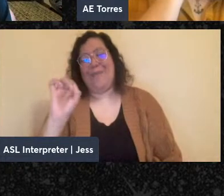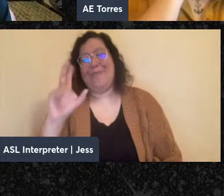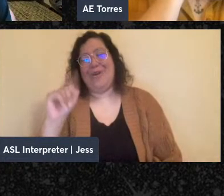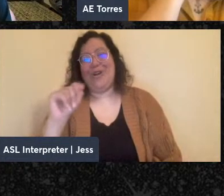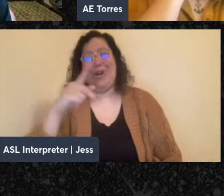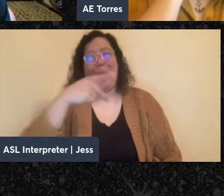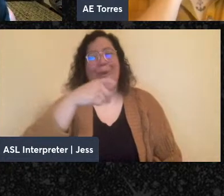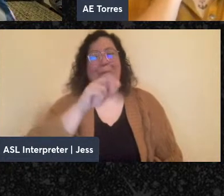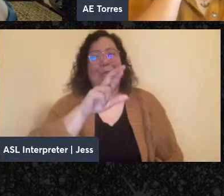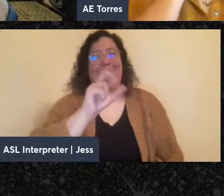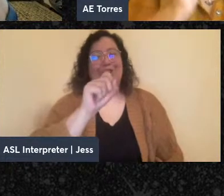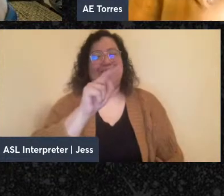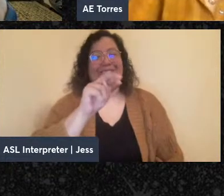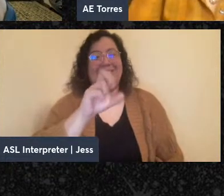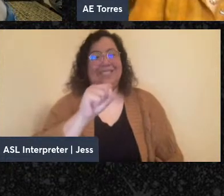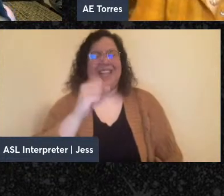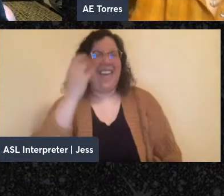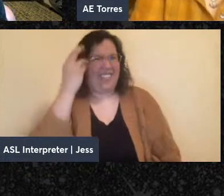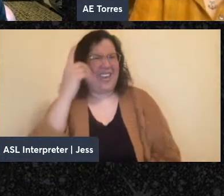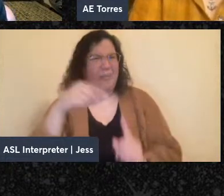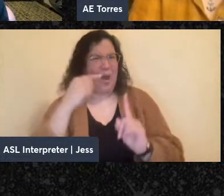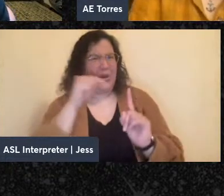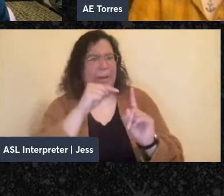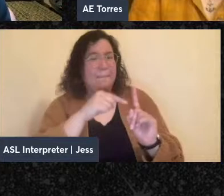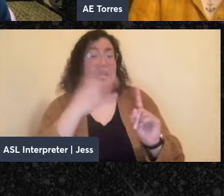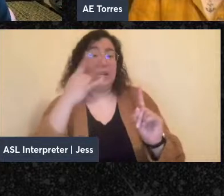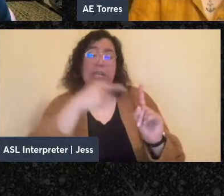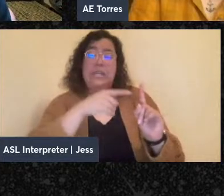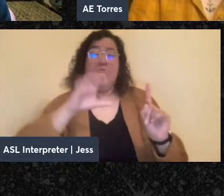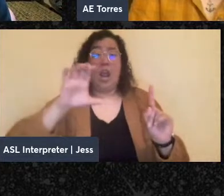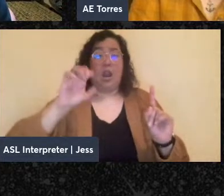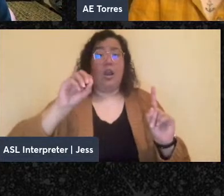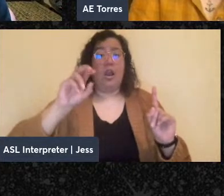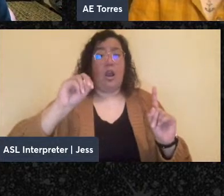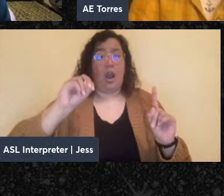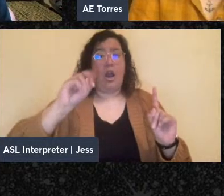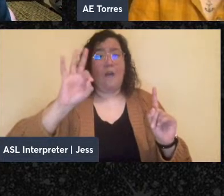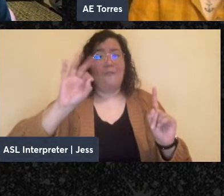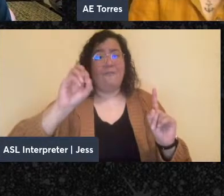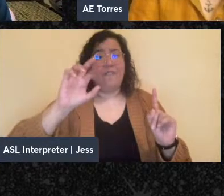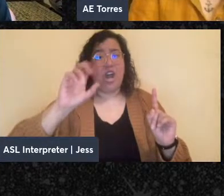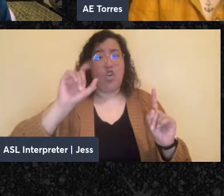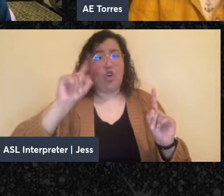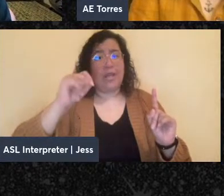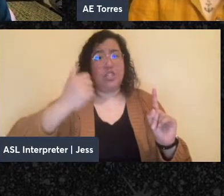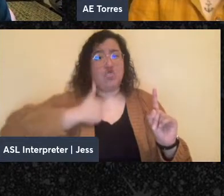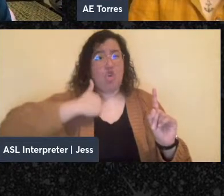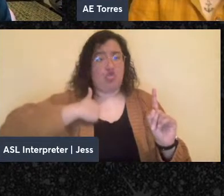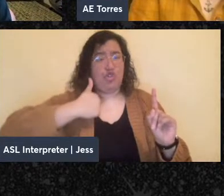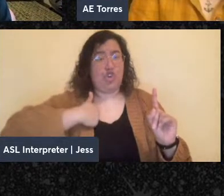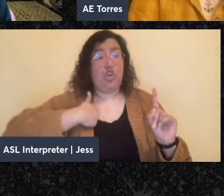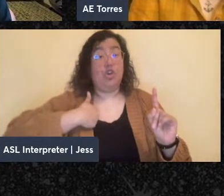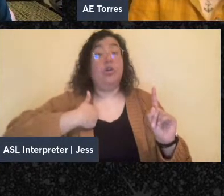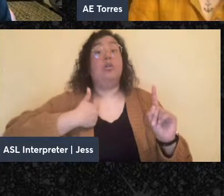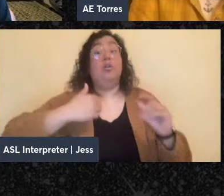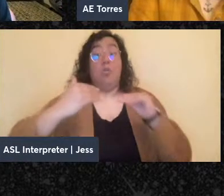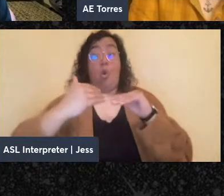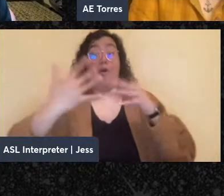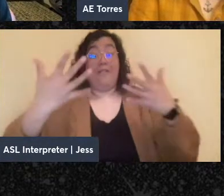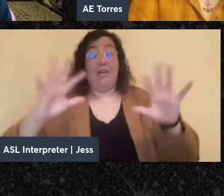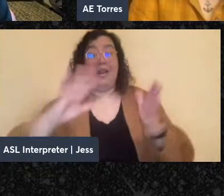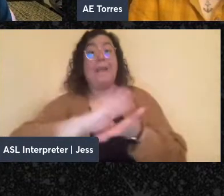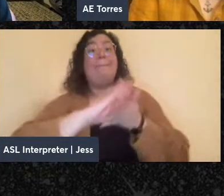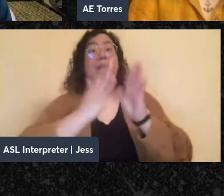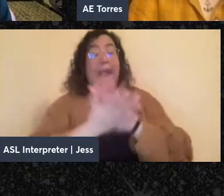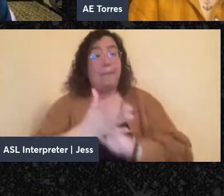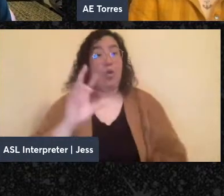about him sometimes because he was a Confederate soldier before, and then after the war, he became a Republican,